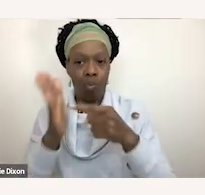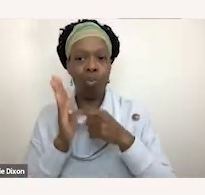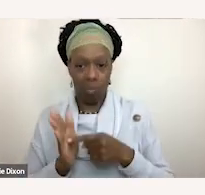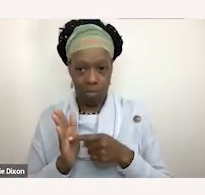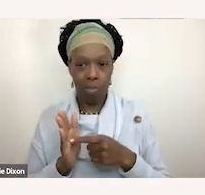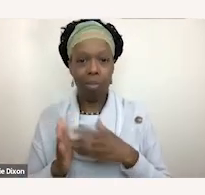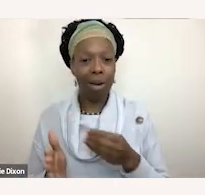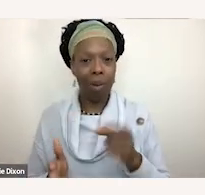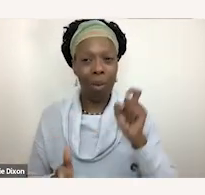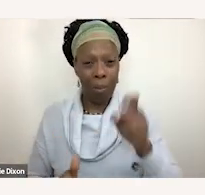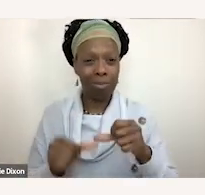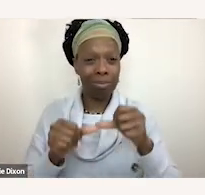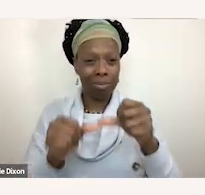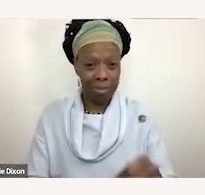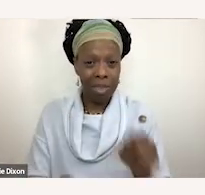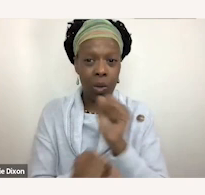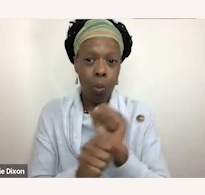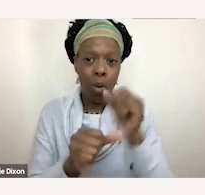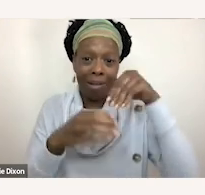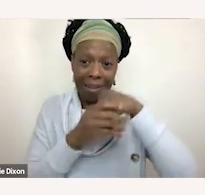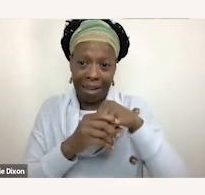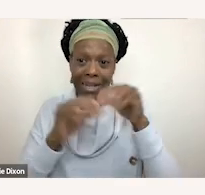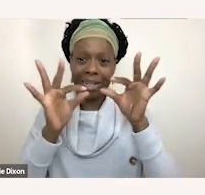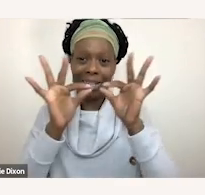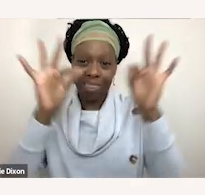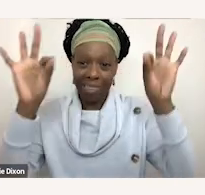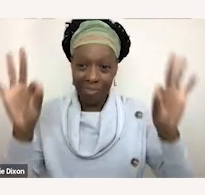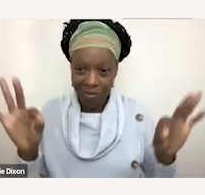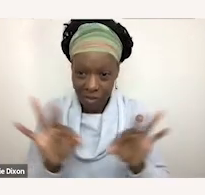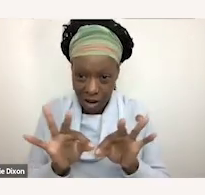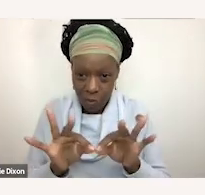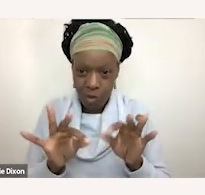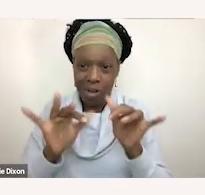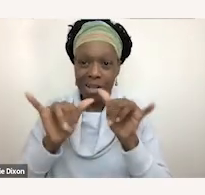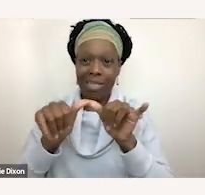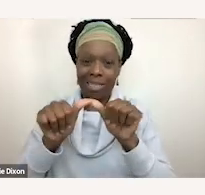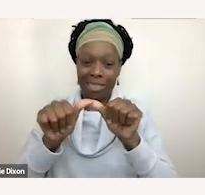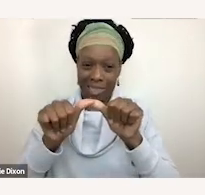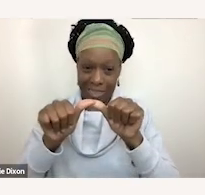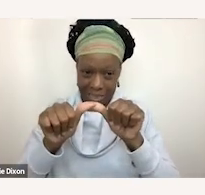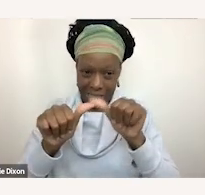have to work within the frameworks and the systems that are already in place